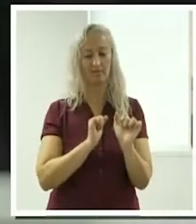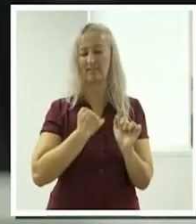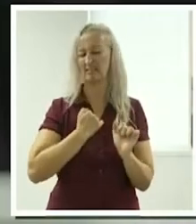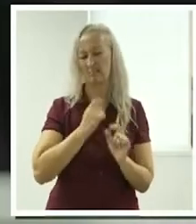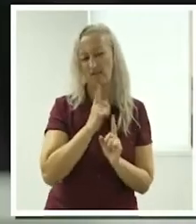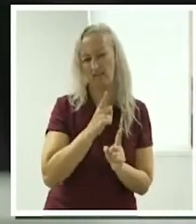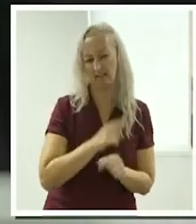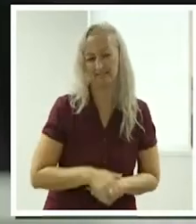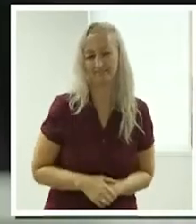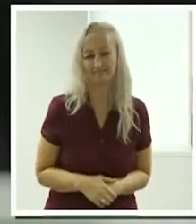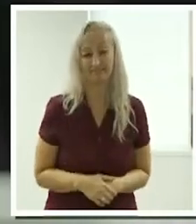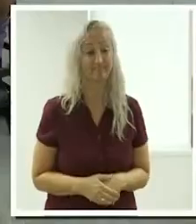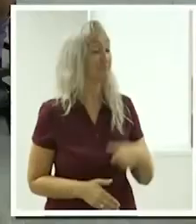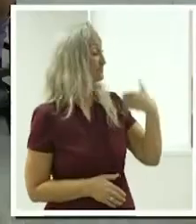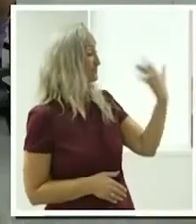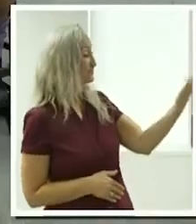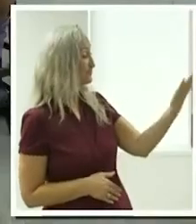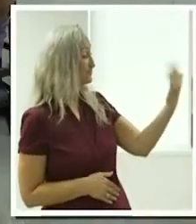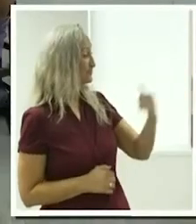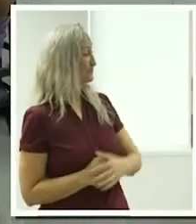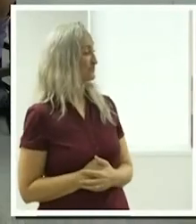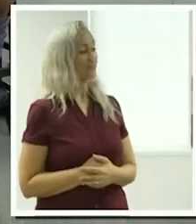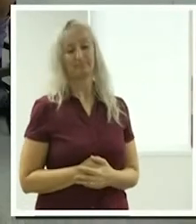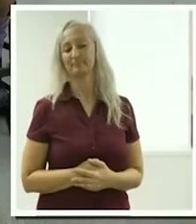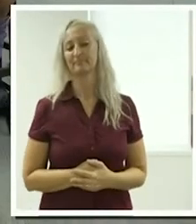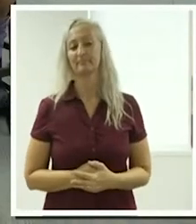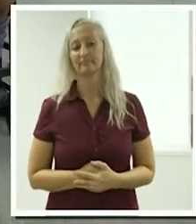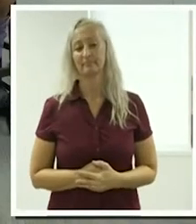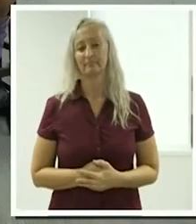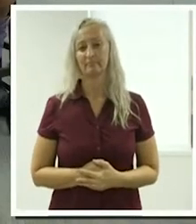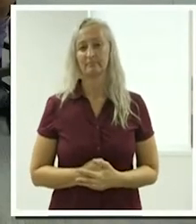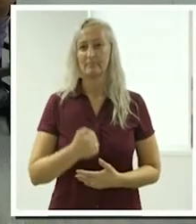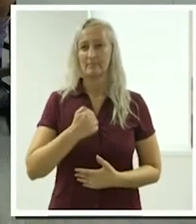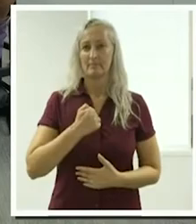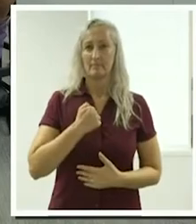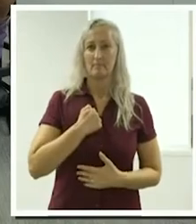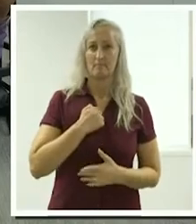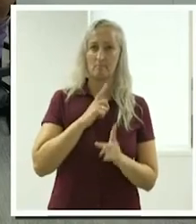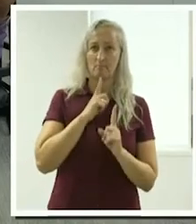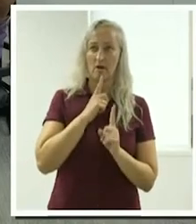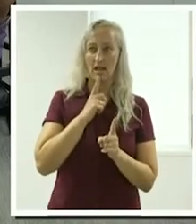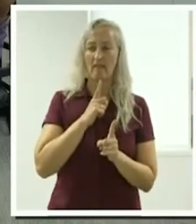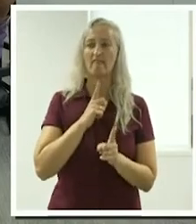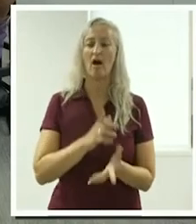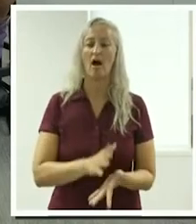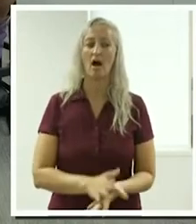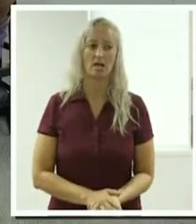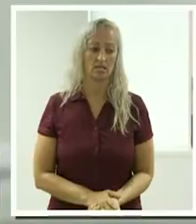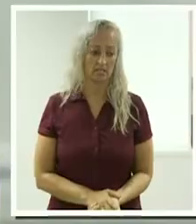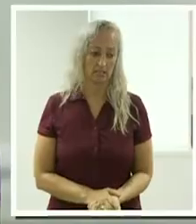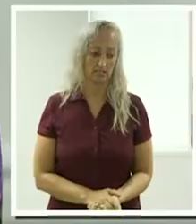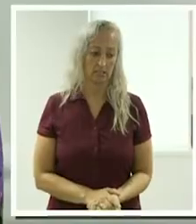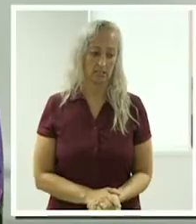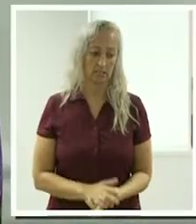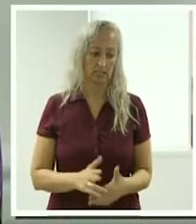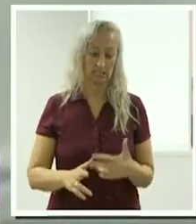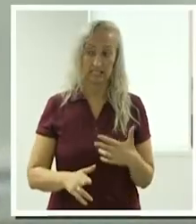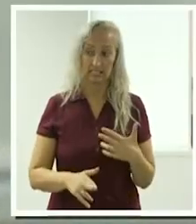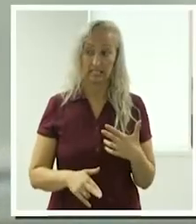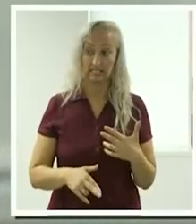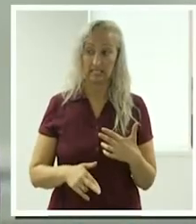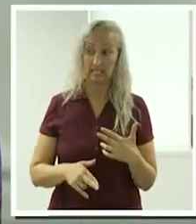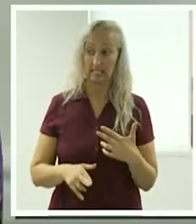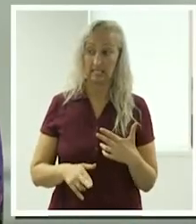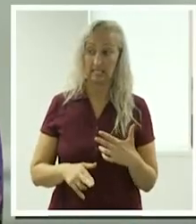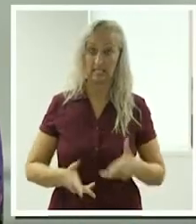my advice is um give it a go um if you're hesitating don't